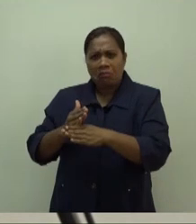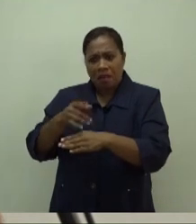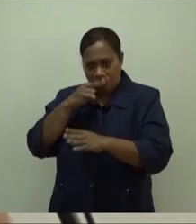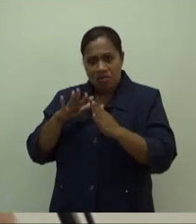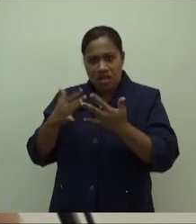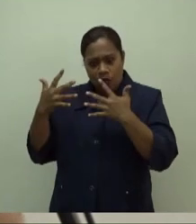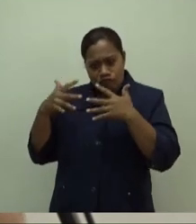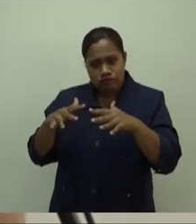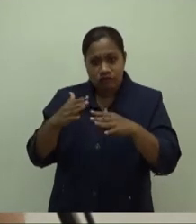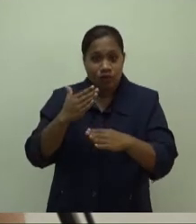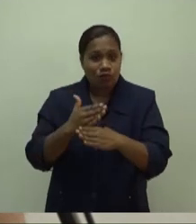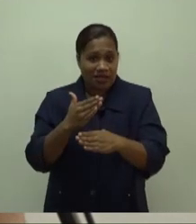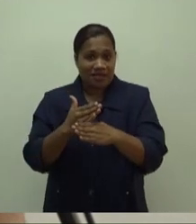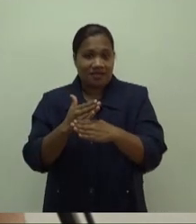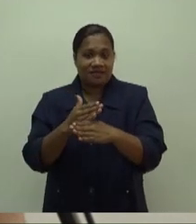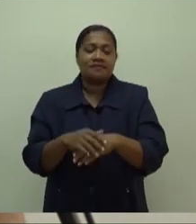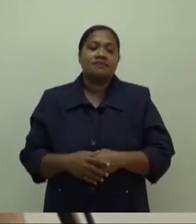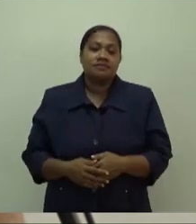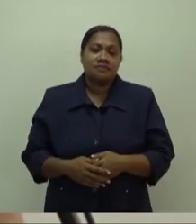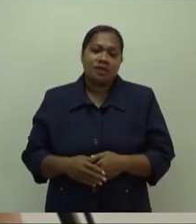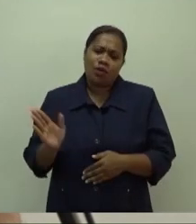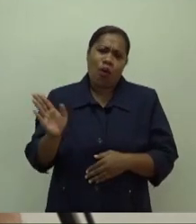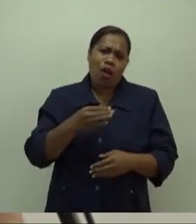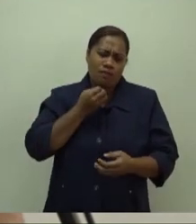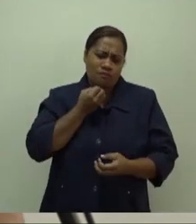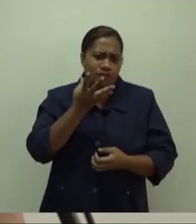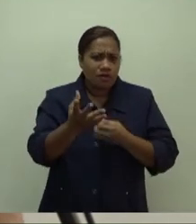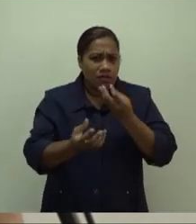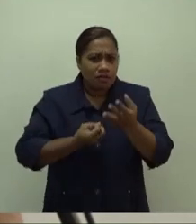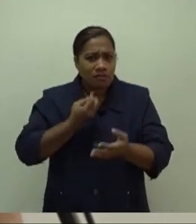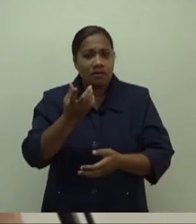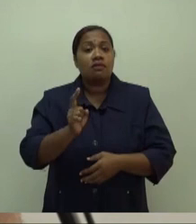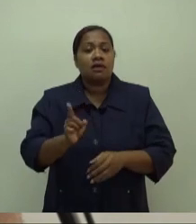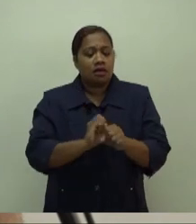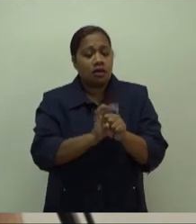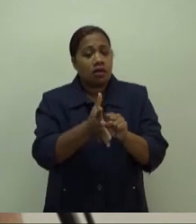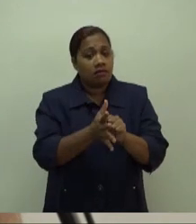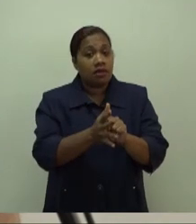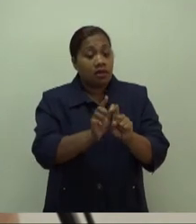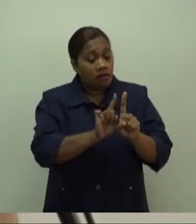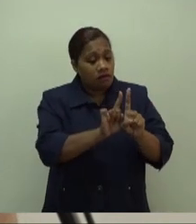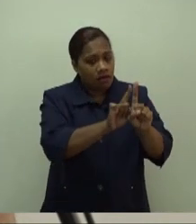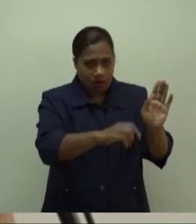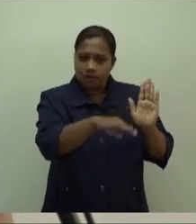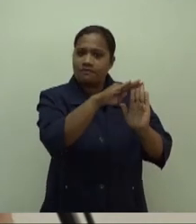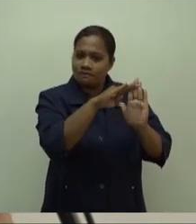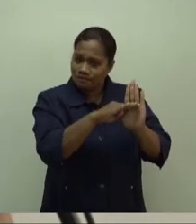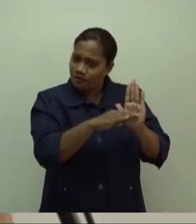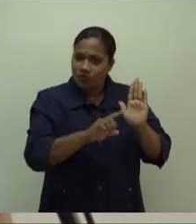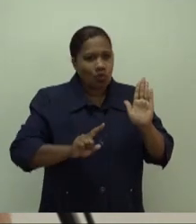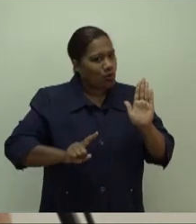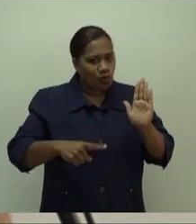All that said, our COVID-safe measures, however, must continue in the near term